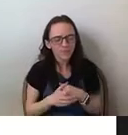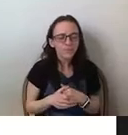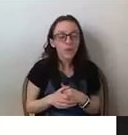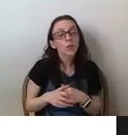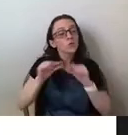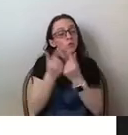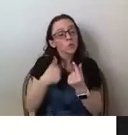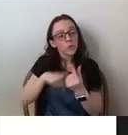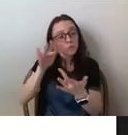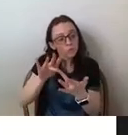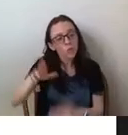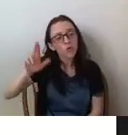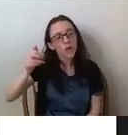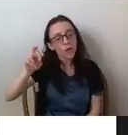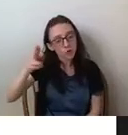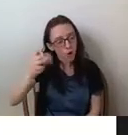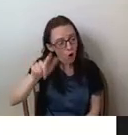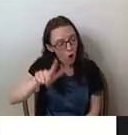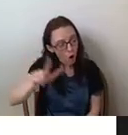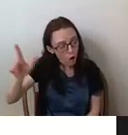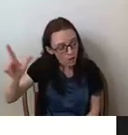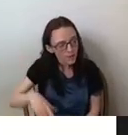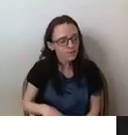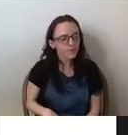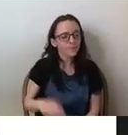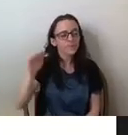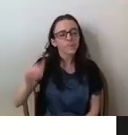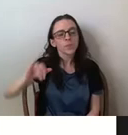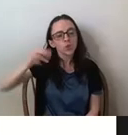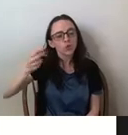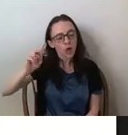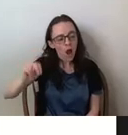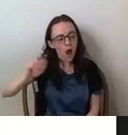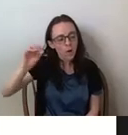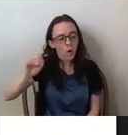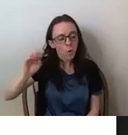Ryder Hall, the John D.'Brien African American Institute, and the Andrew Quad in Curie.